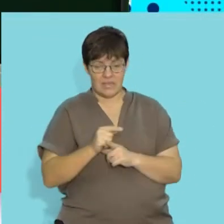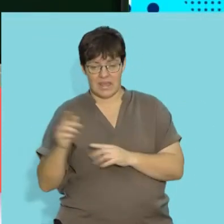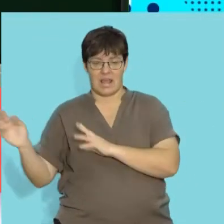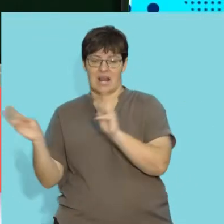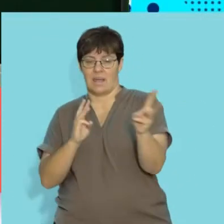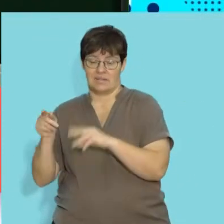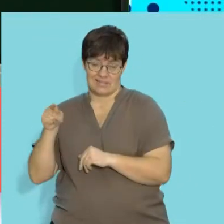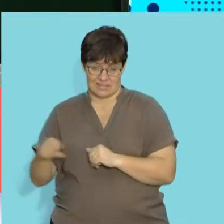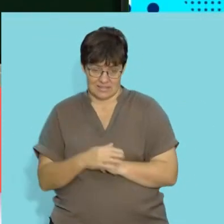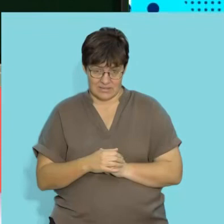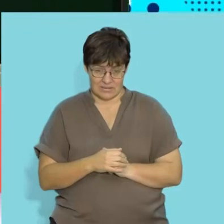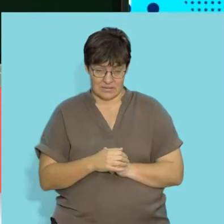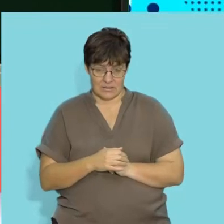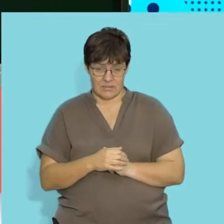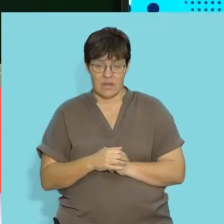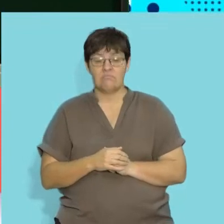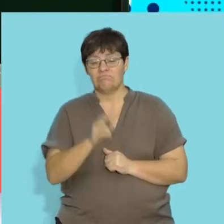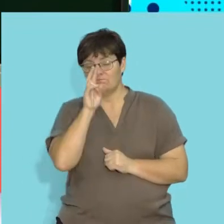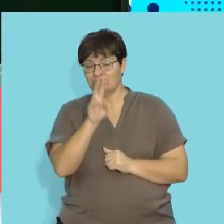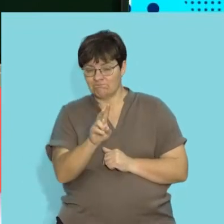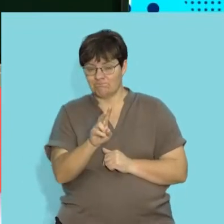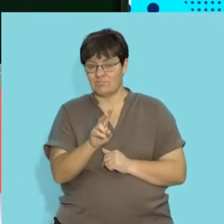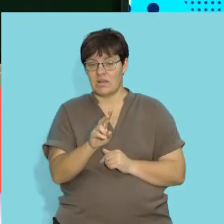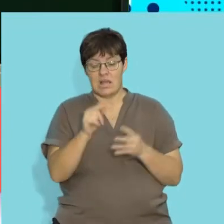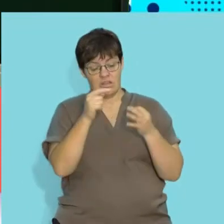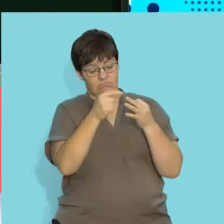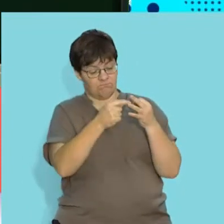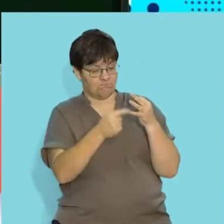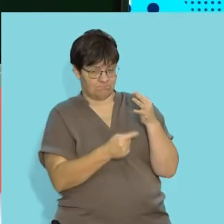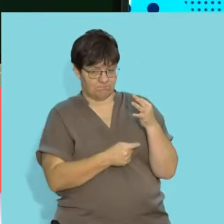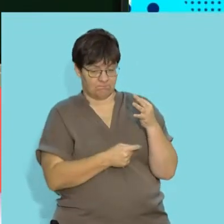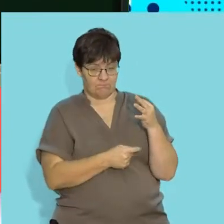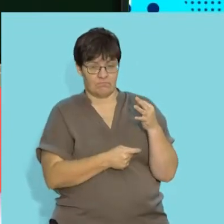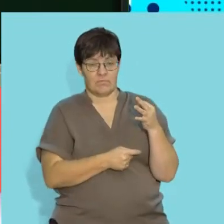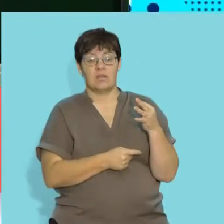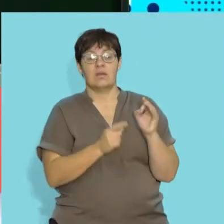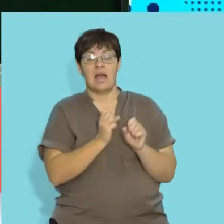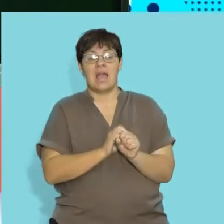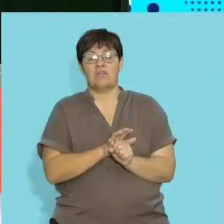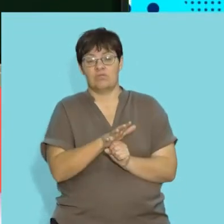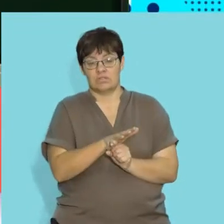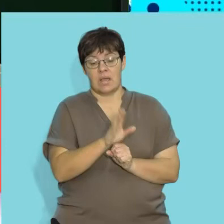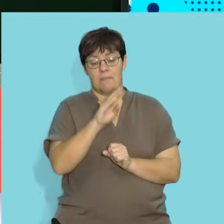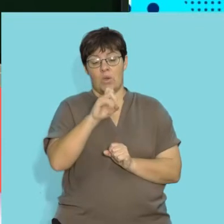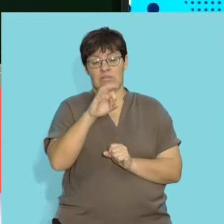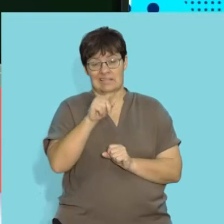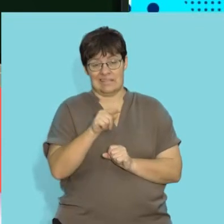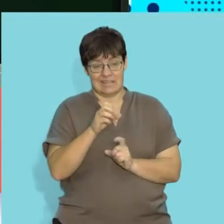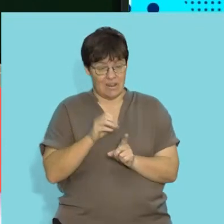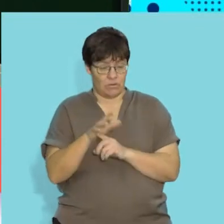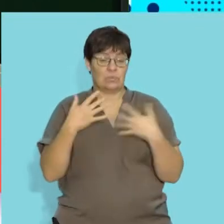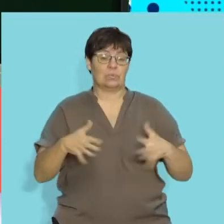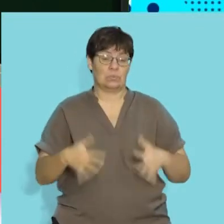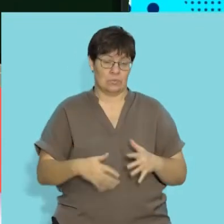we've looked at the climatic factors. it's important that we recognize that all three of these abiotic factors influence the biotic components